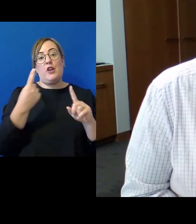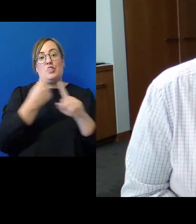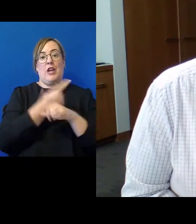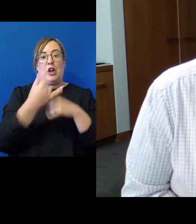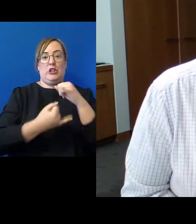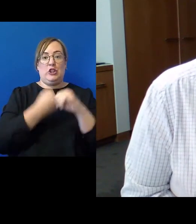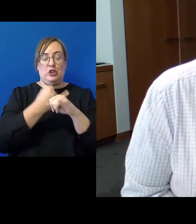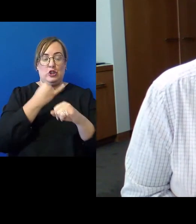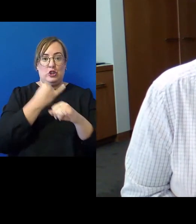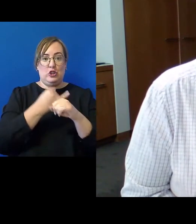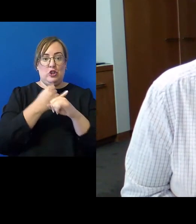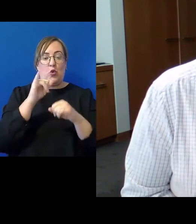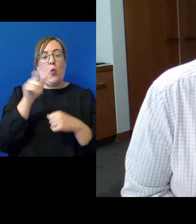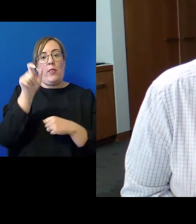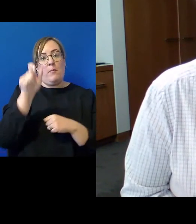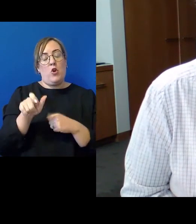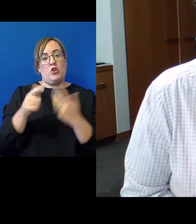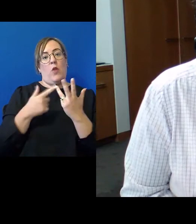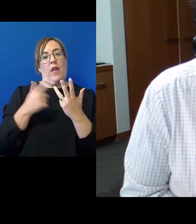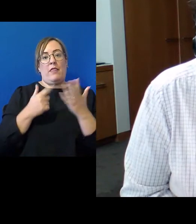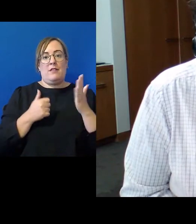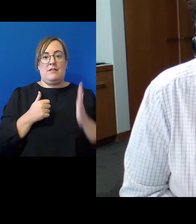person on the other side of the table in the process